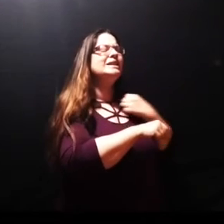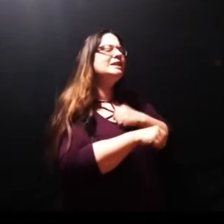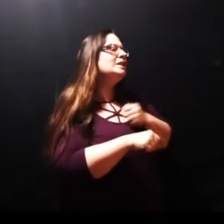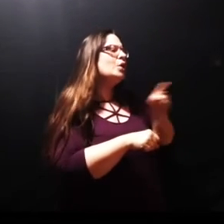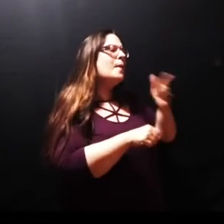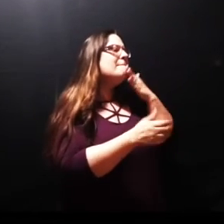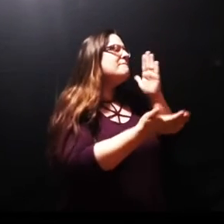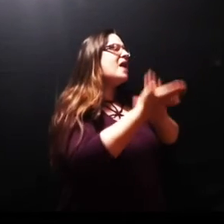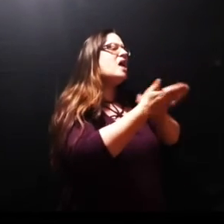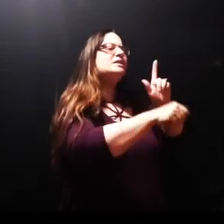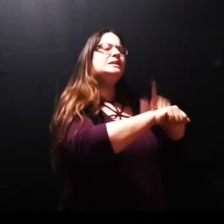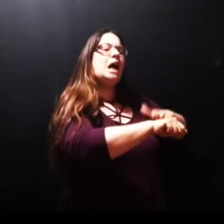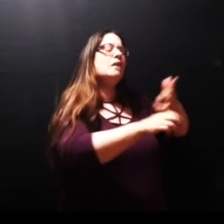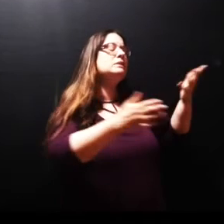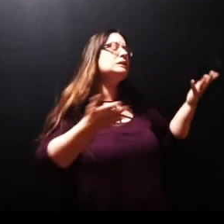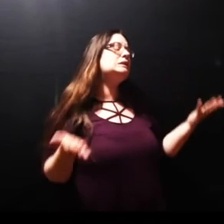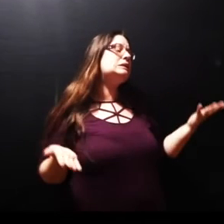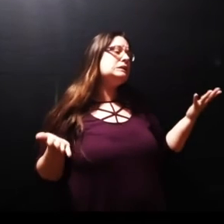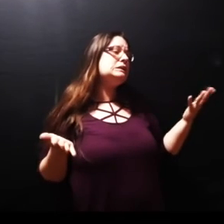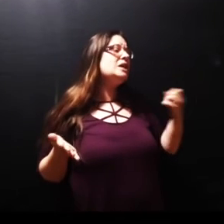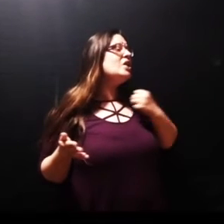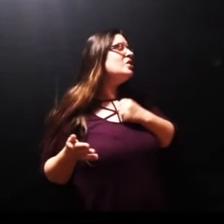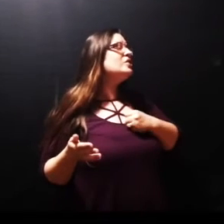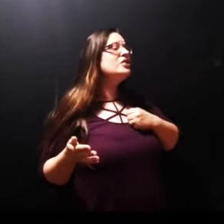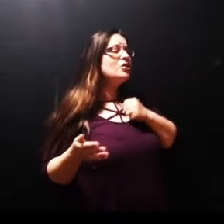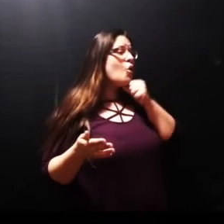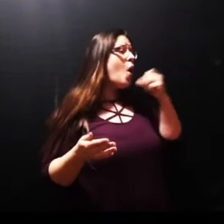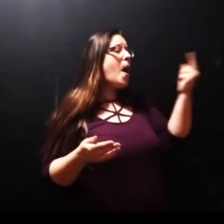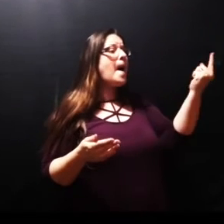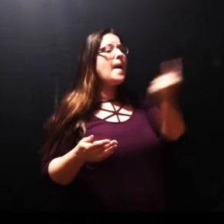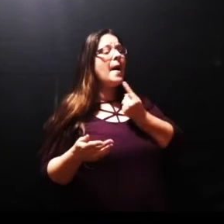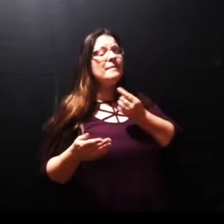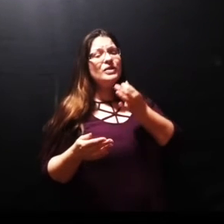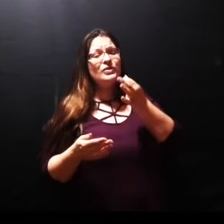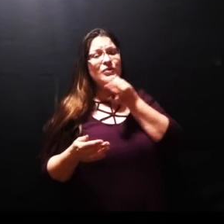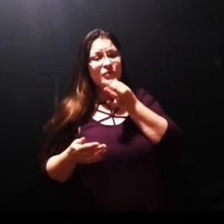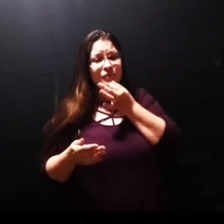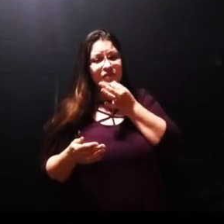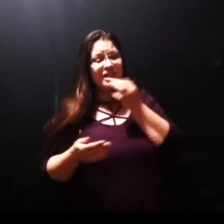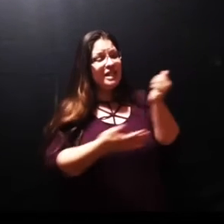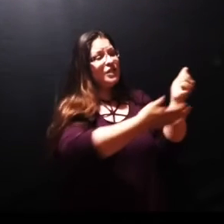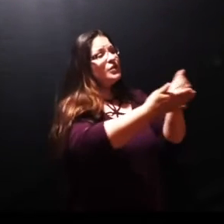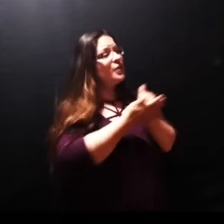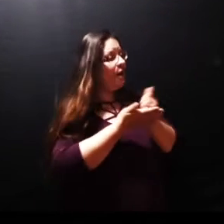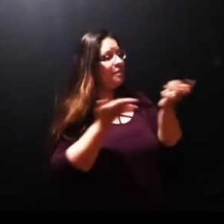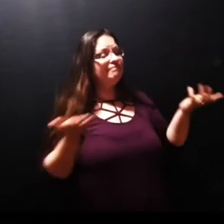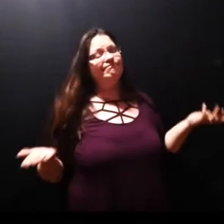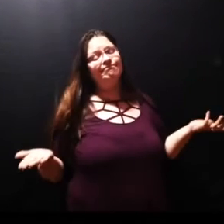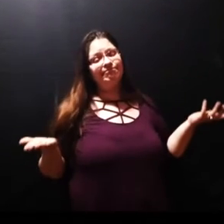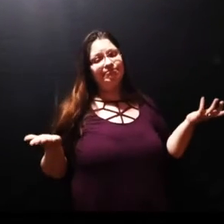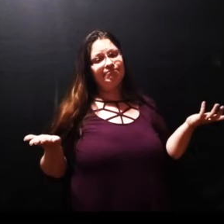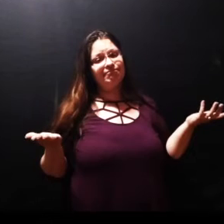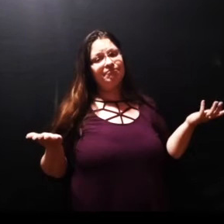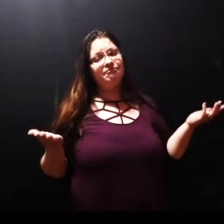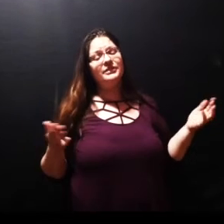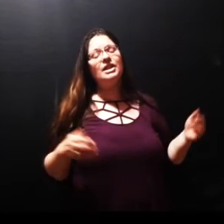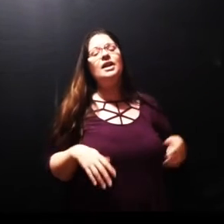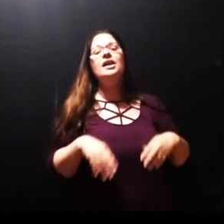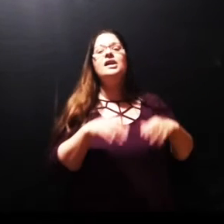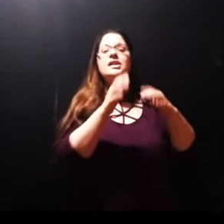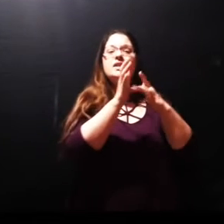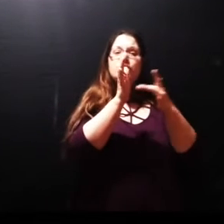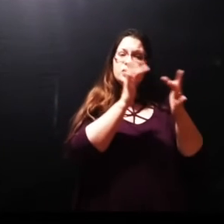sorry for your bad timing sorry you didn't get here soon enough to help us